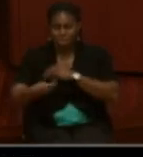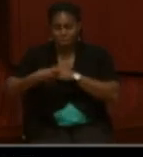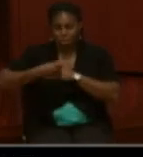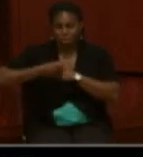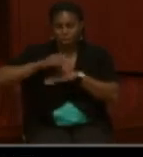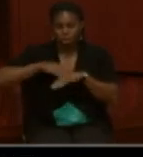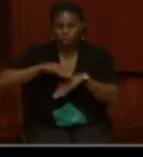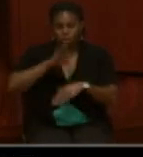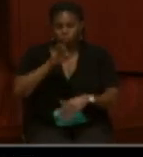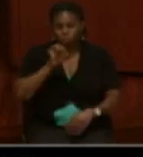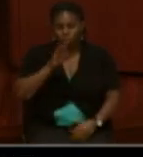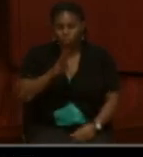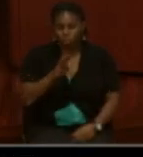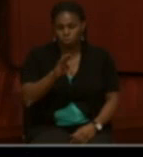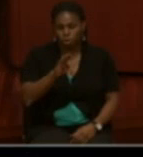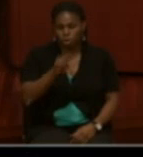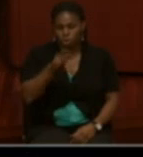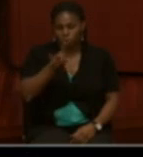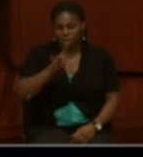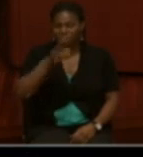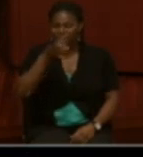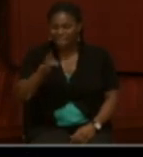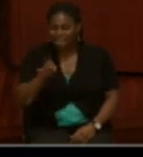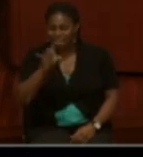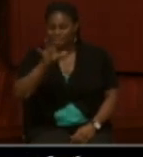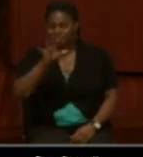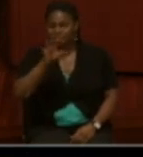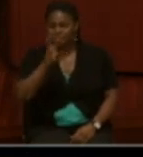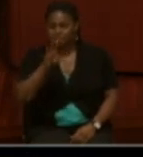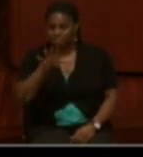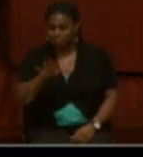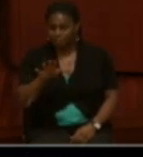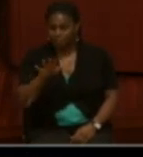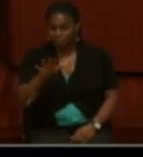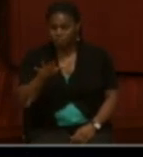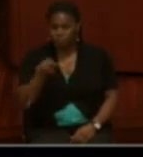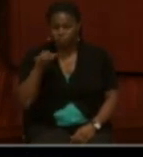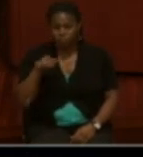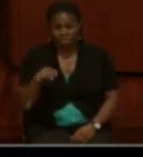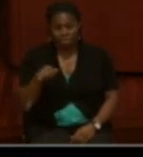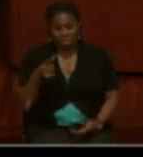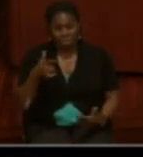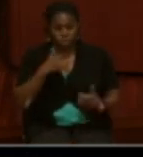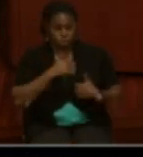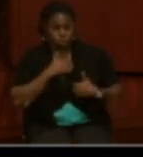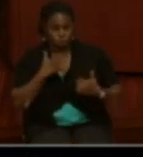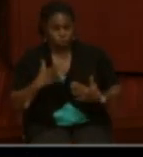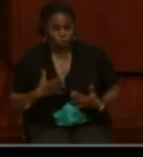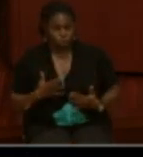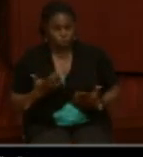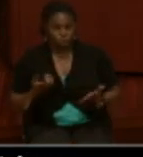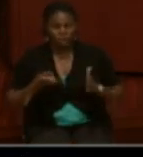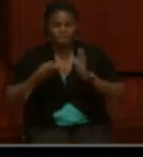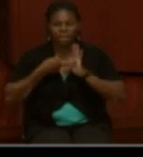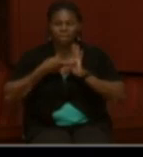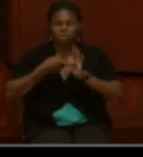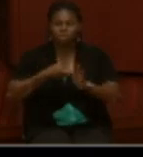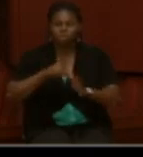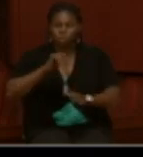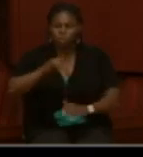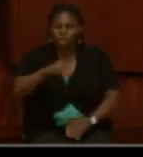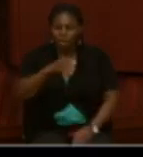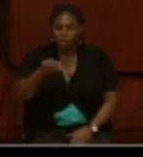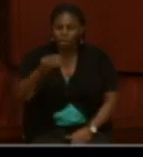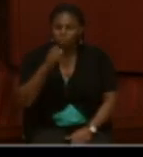28, 1865. So, again, this goes beyond just this individual soldier and shows that that company